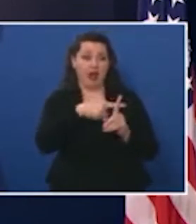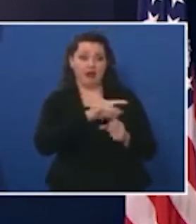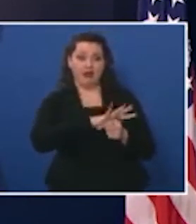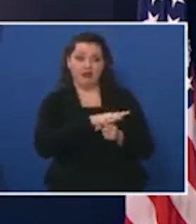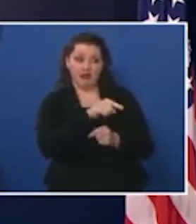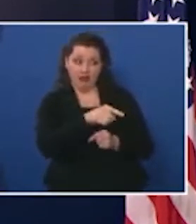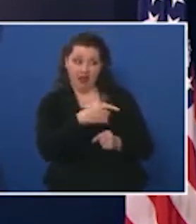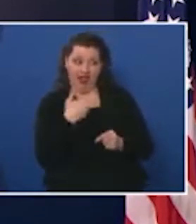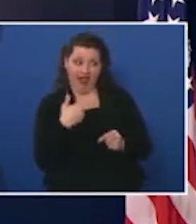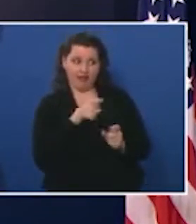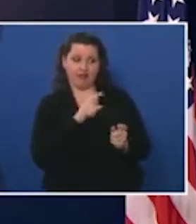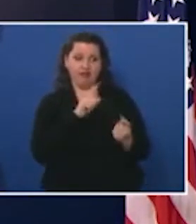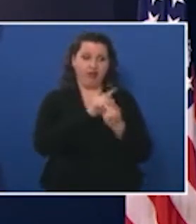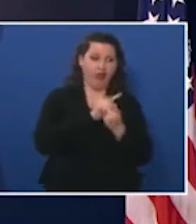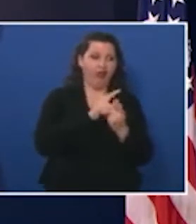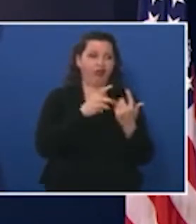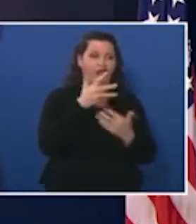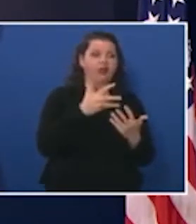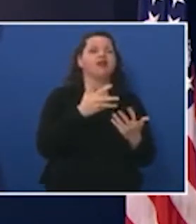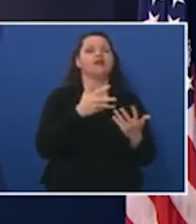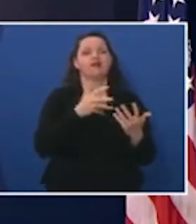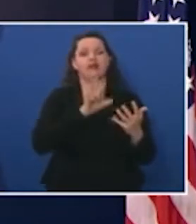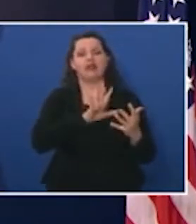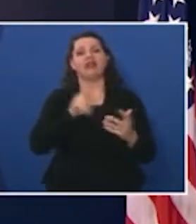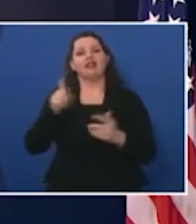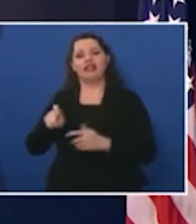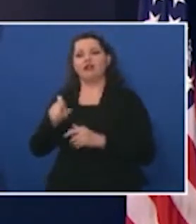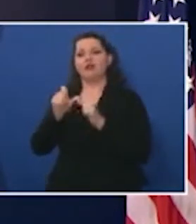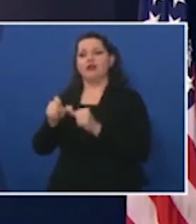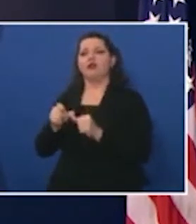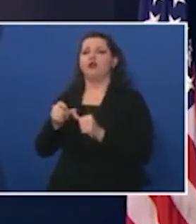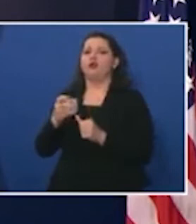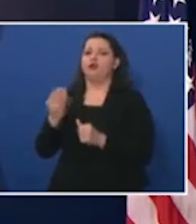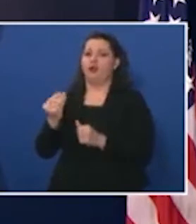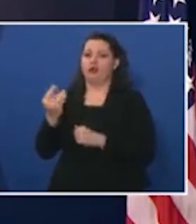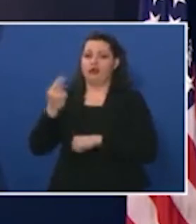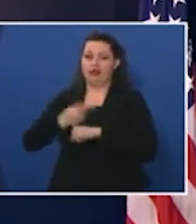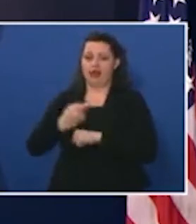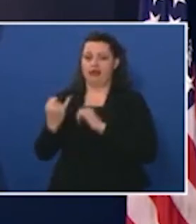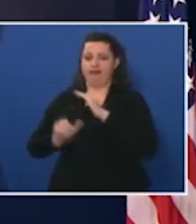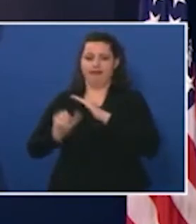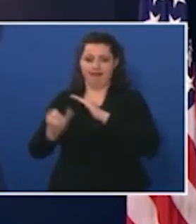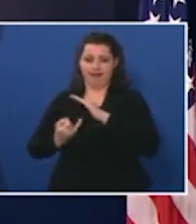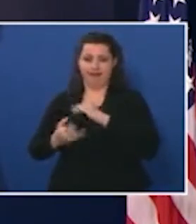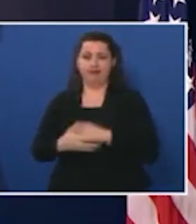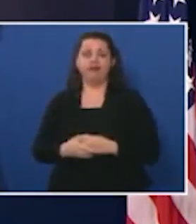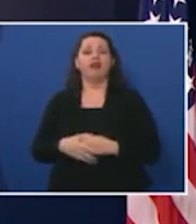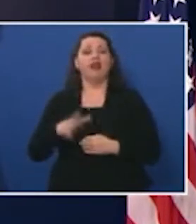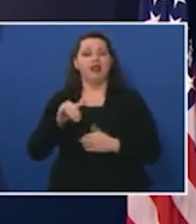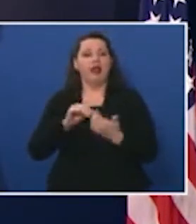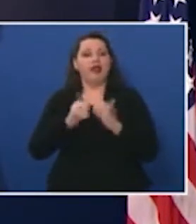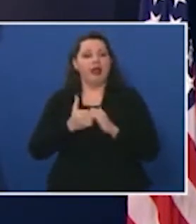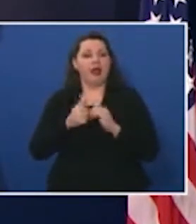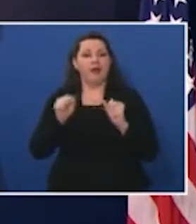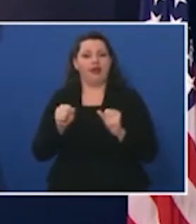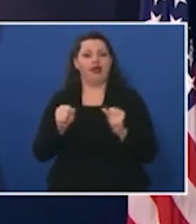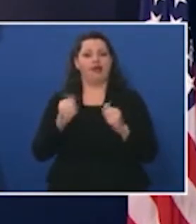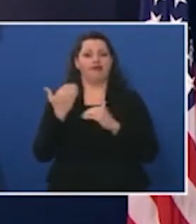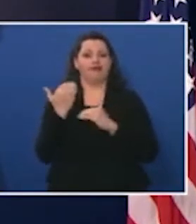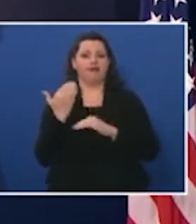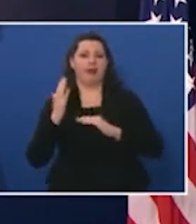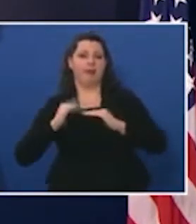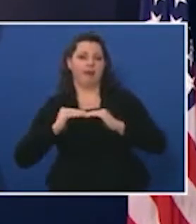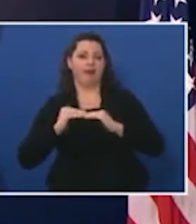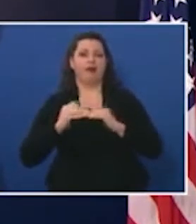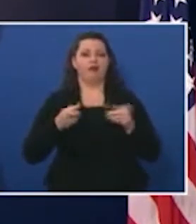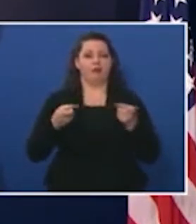also needs to continue to self isolate for 14 days this is how we will continue to minimize control and contain